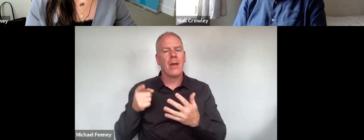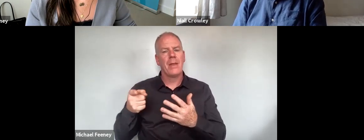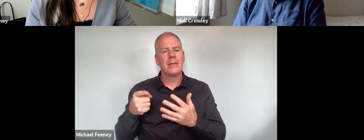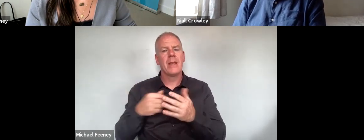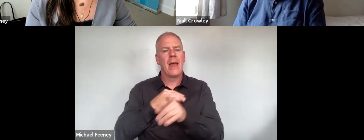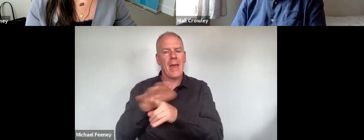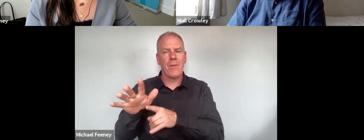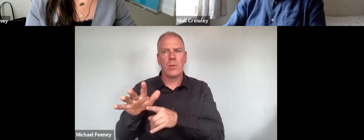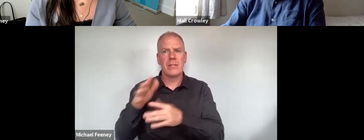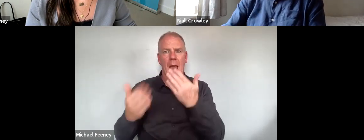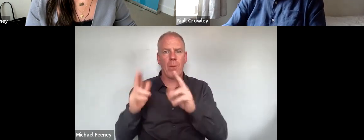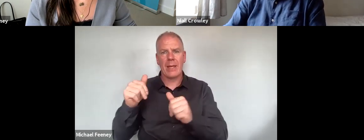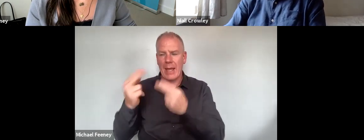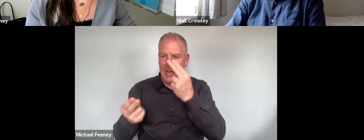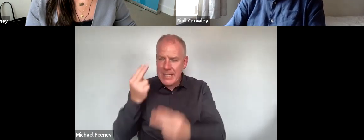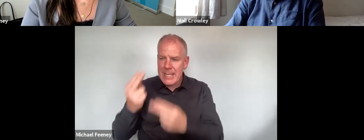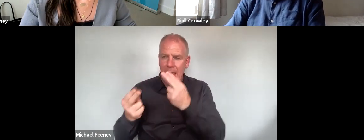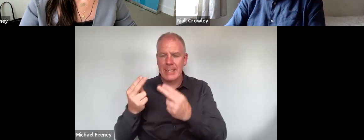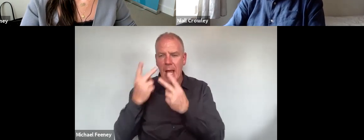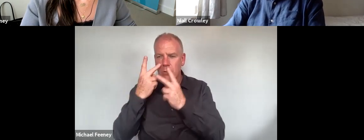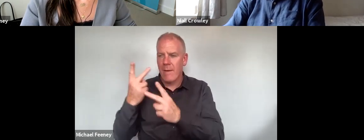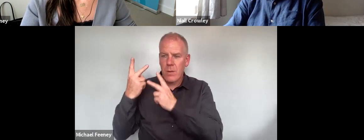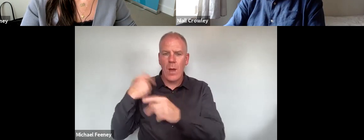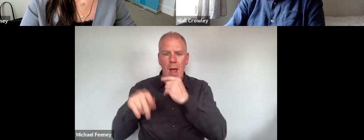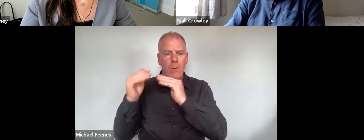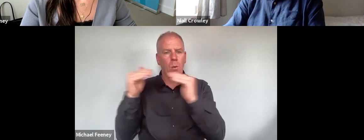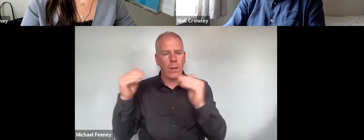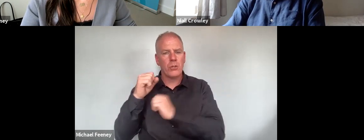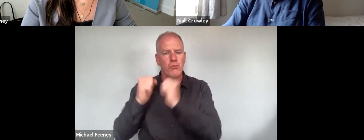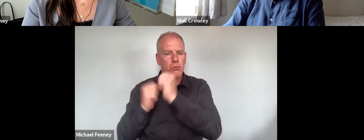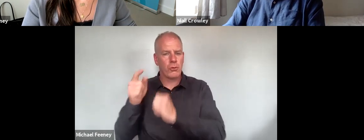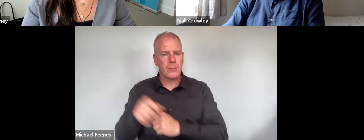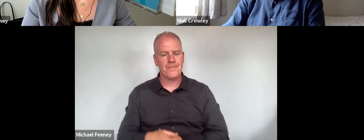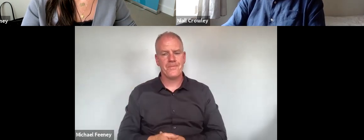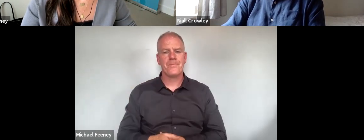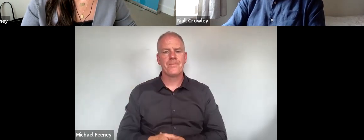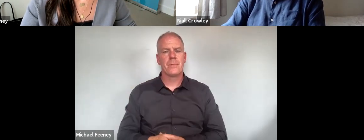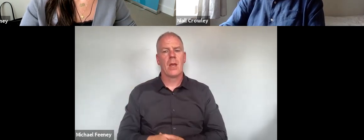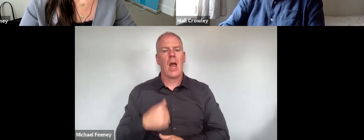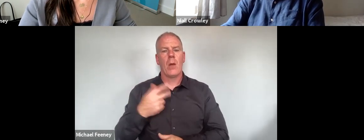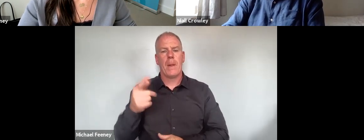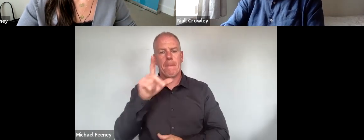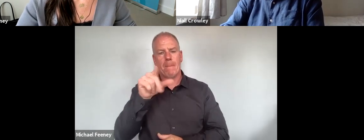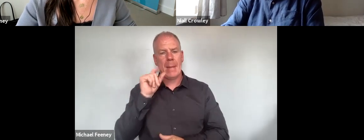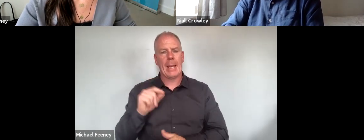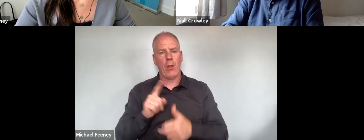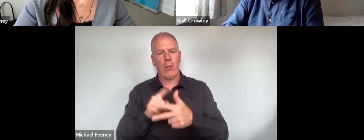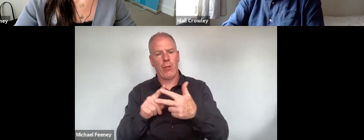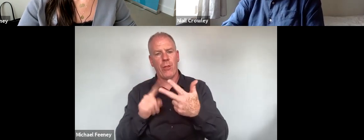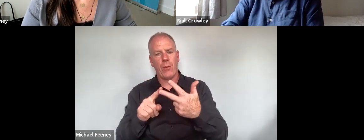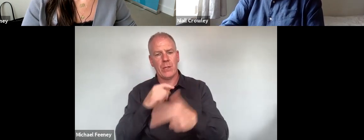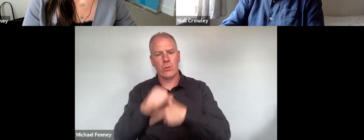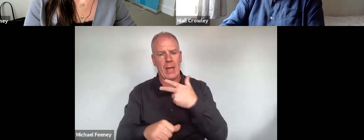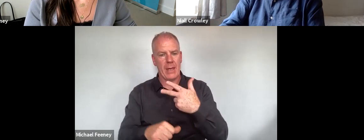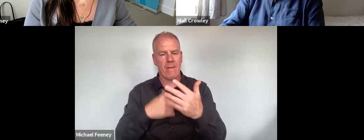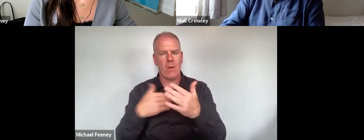which we can review and assess the potential of and challenges to our equality architecture. And I'm going to pick up three themes in this presentation from this